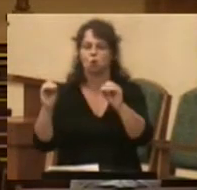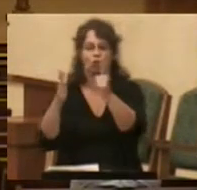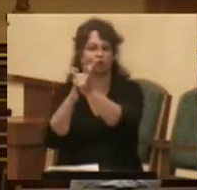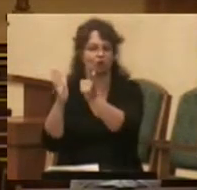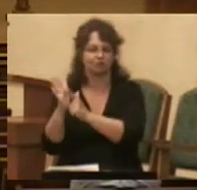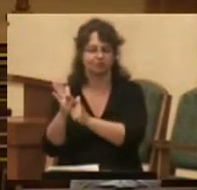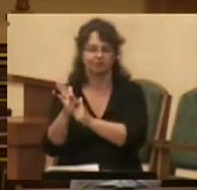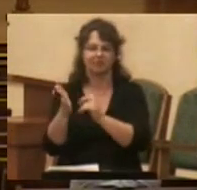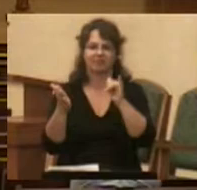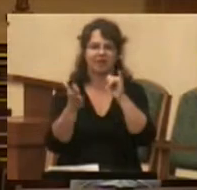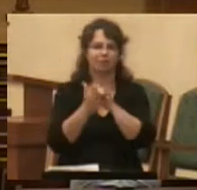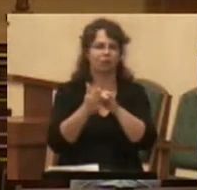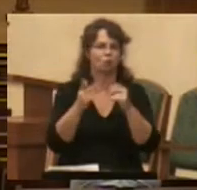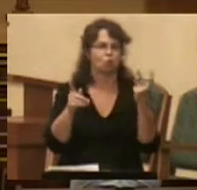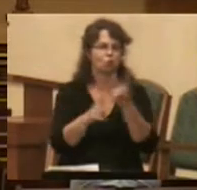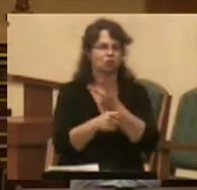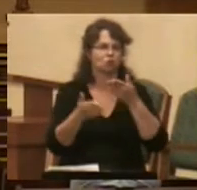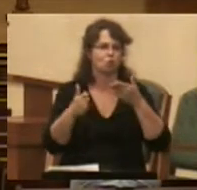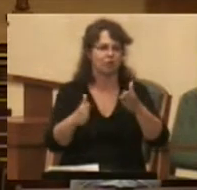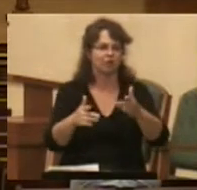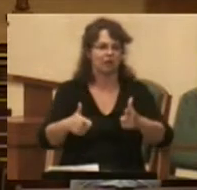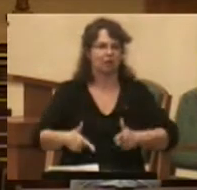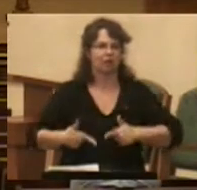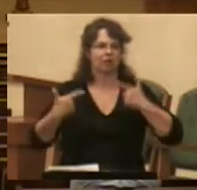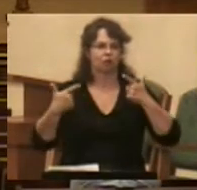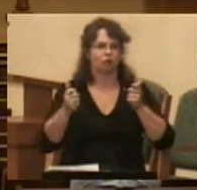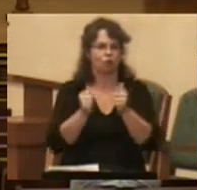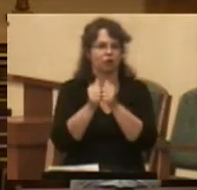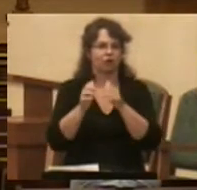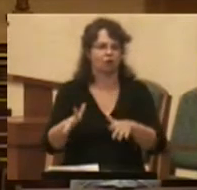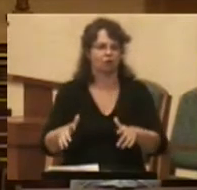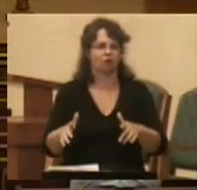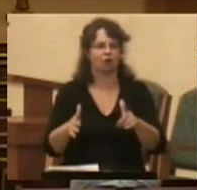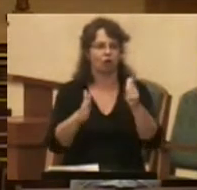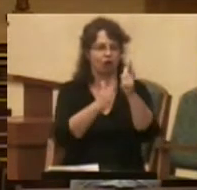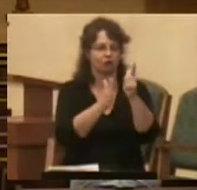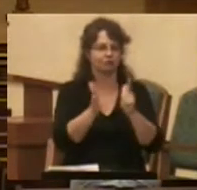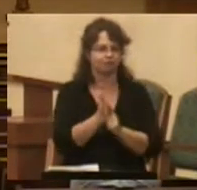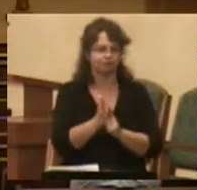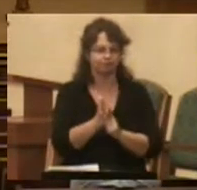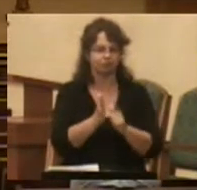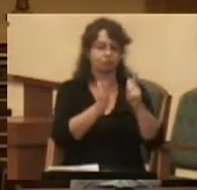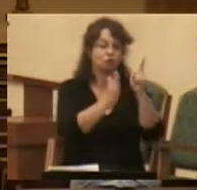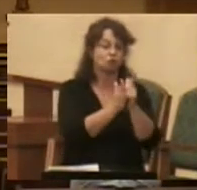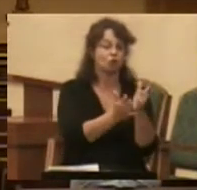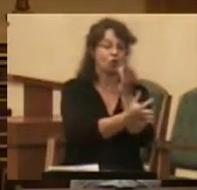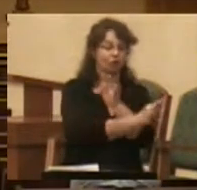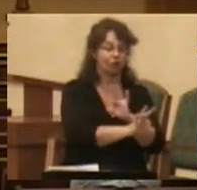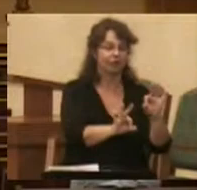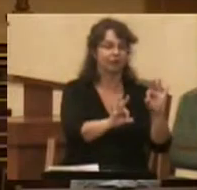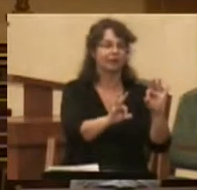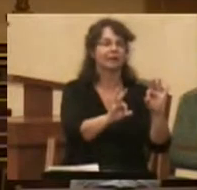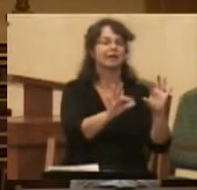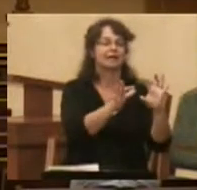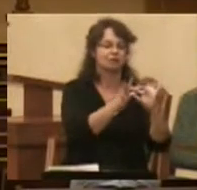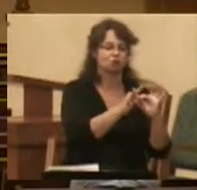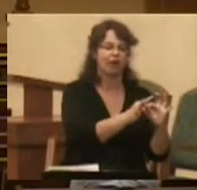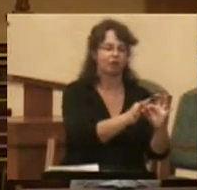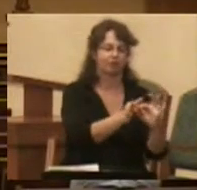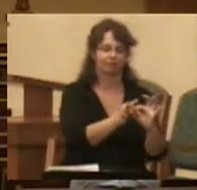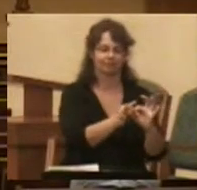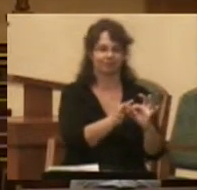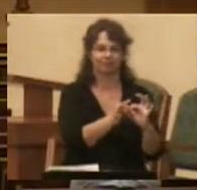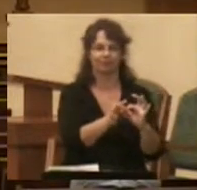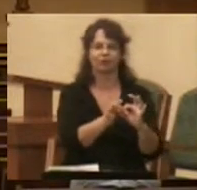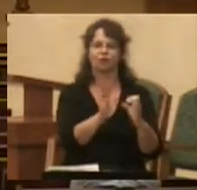and constricting way to live. Instead, laws and freedom can go hand in hand. For